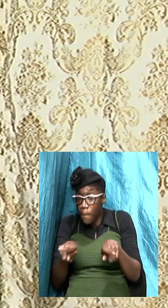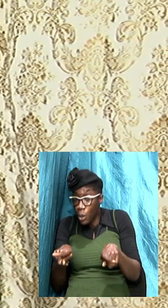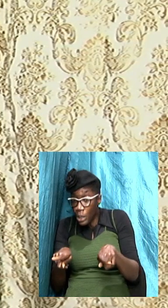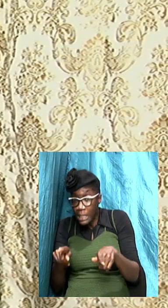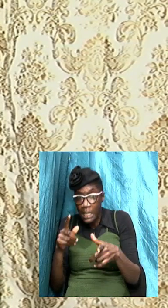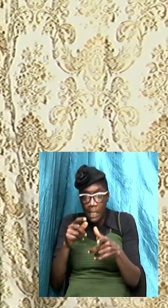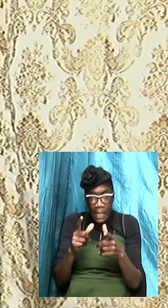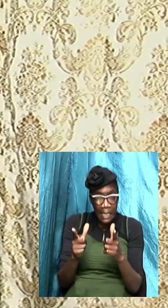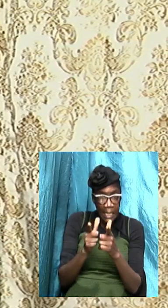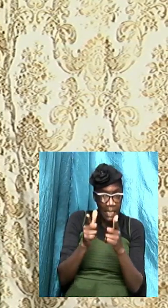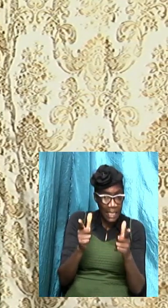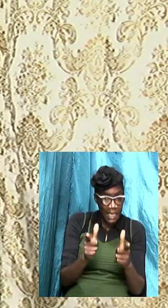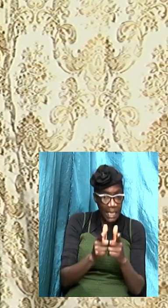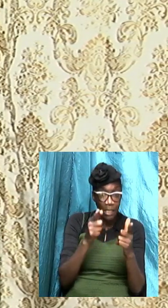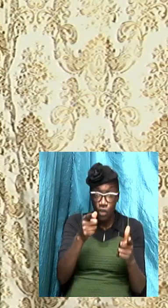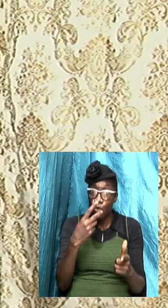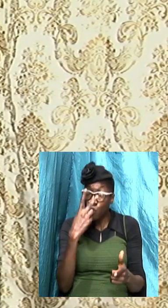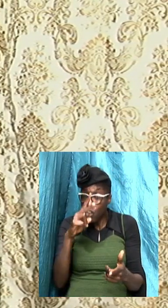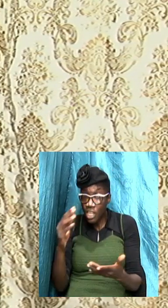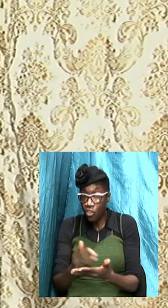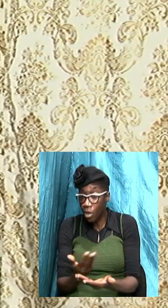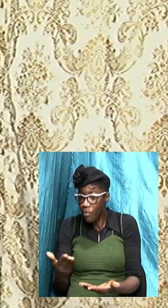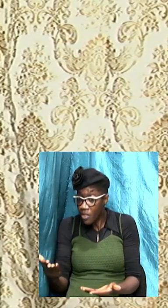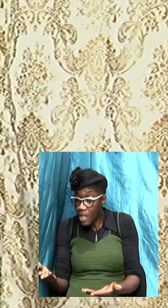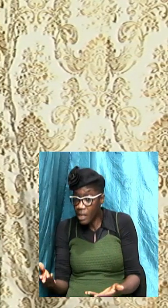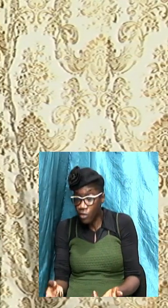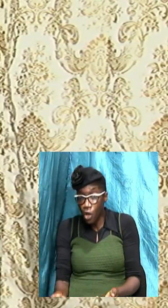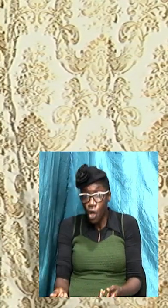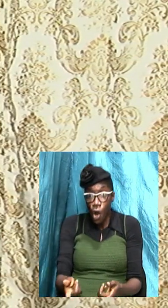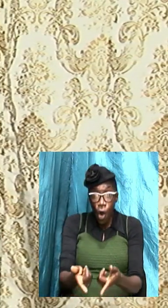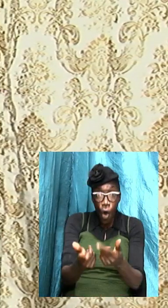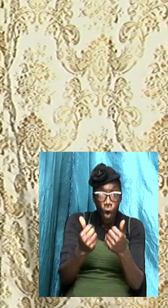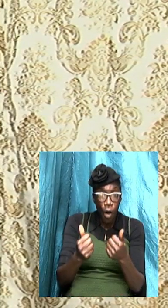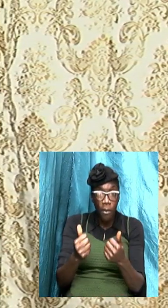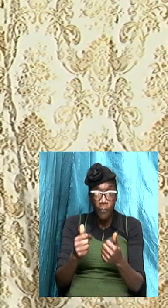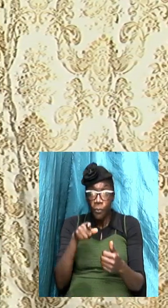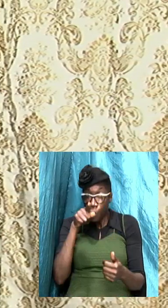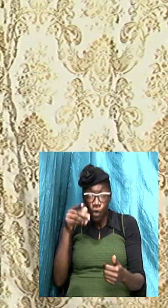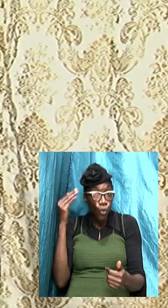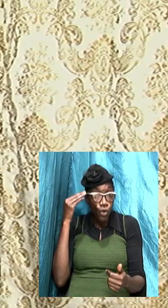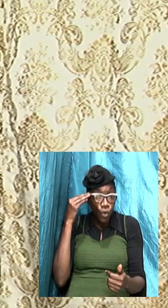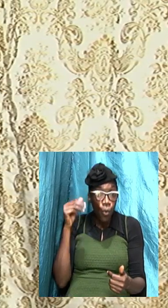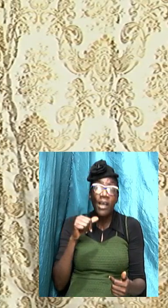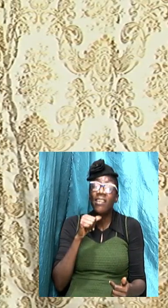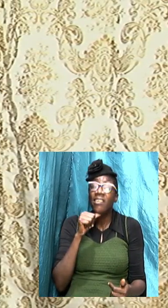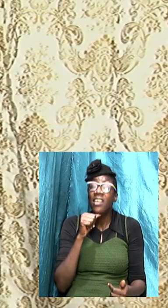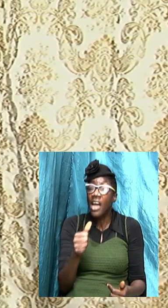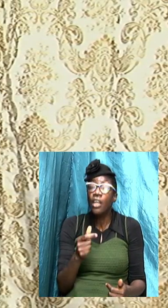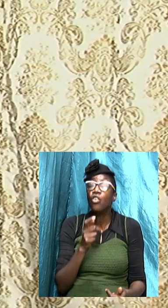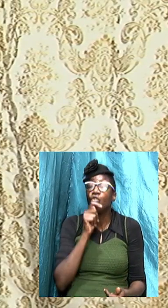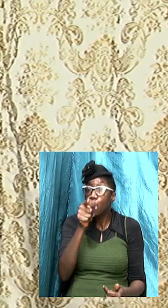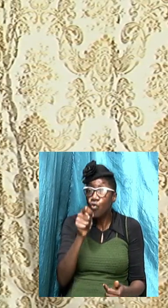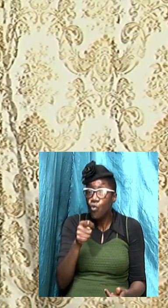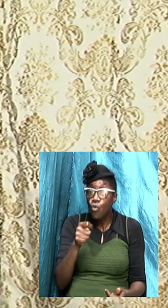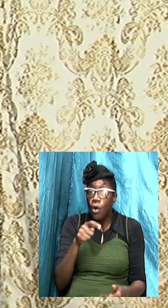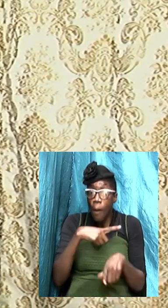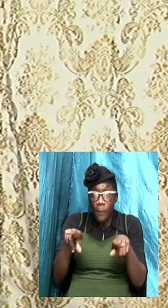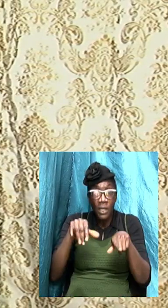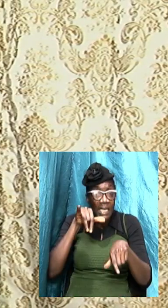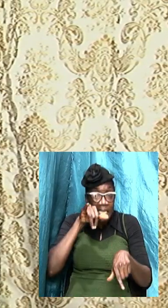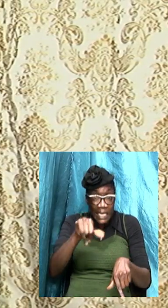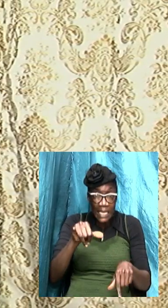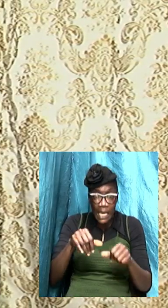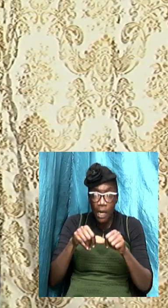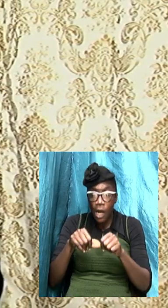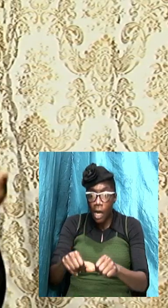and people know but this is not scriptural and they're still continuing it and this is